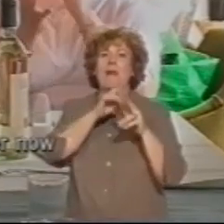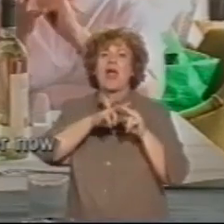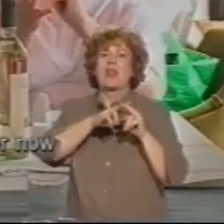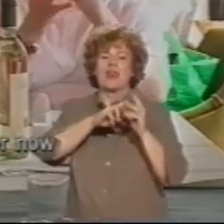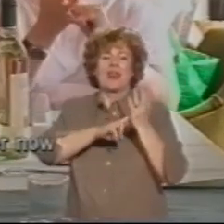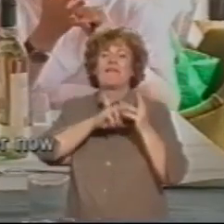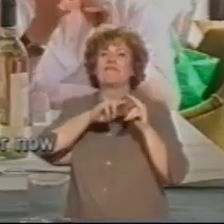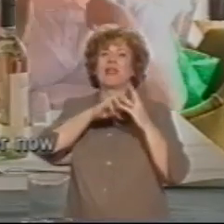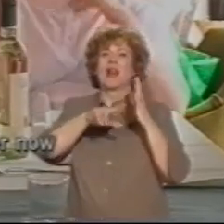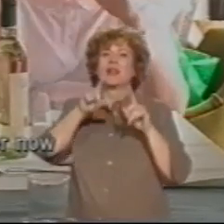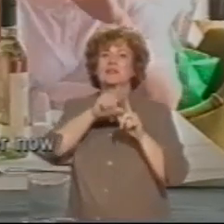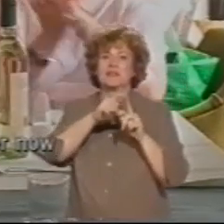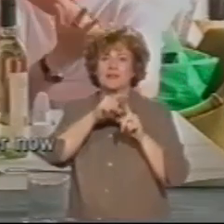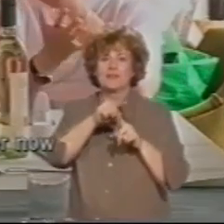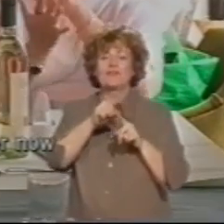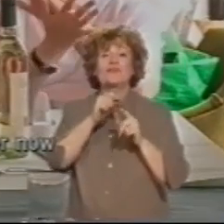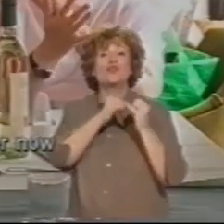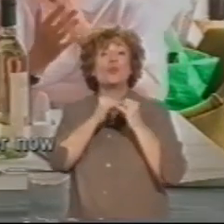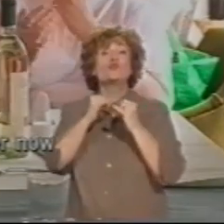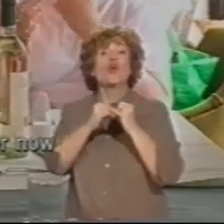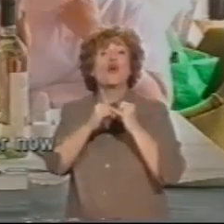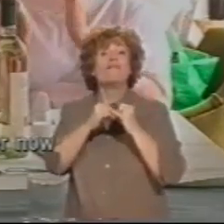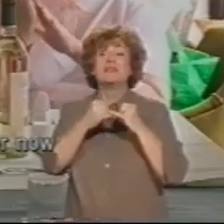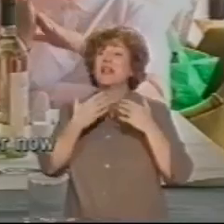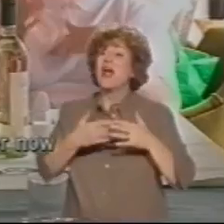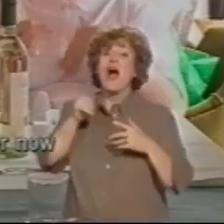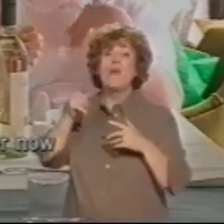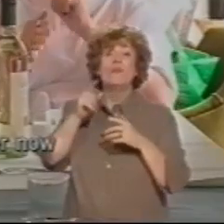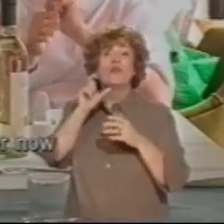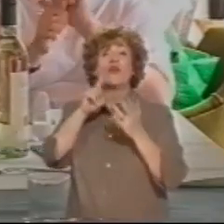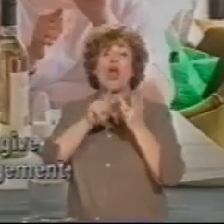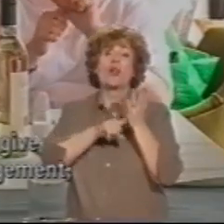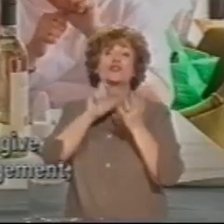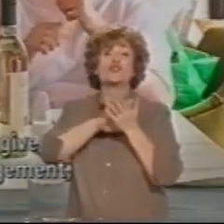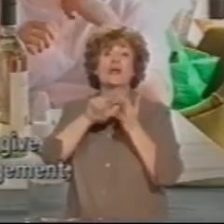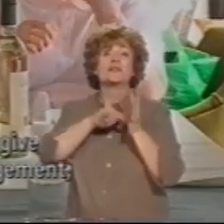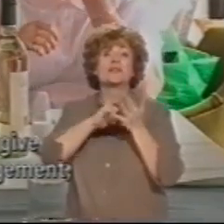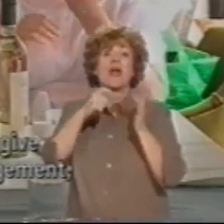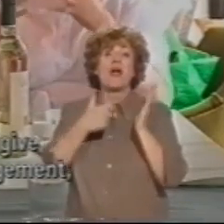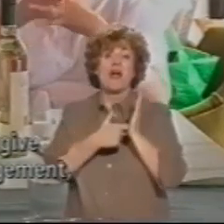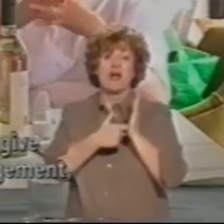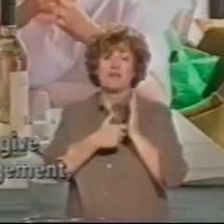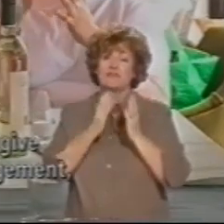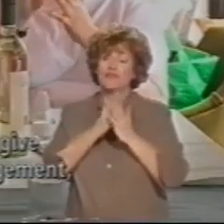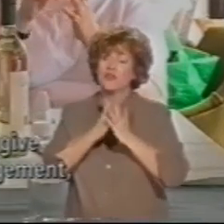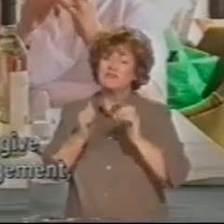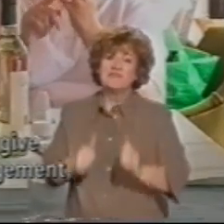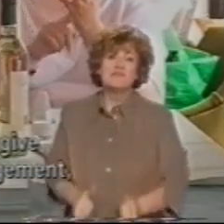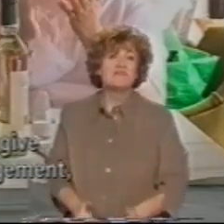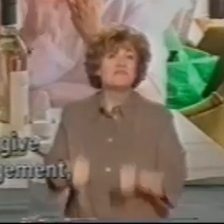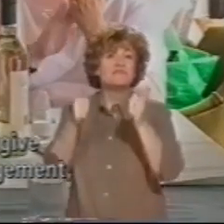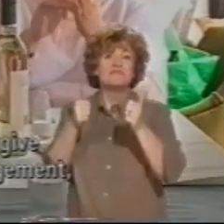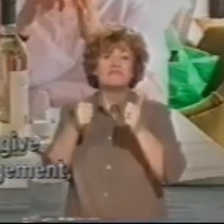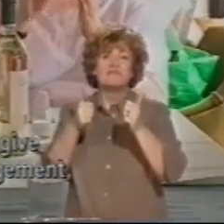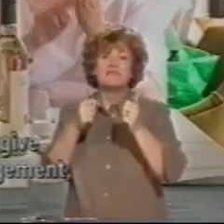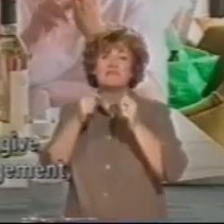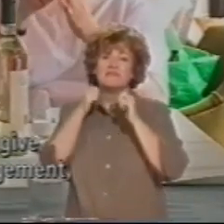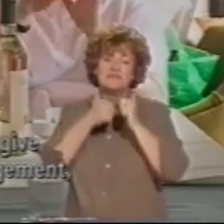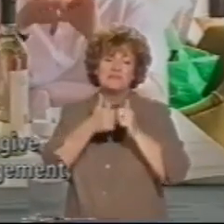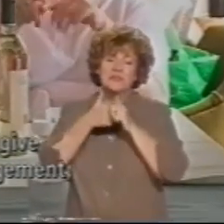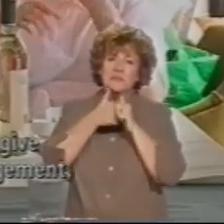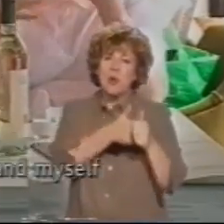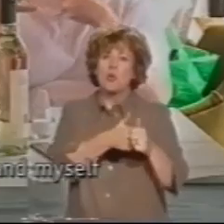And social services in Colchester now are great, they're really good, they give her a lot of support and encouragement.